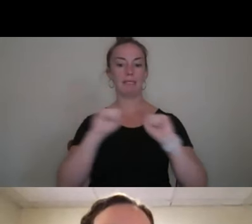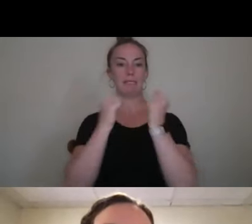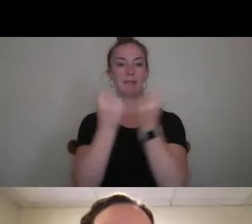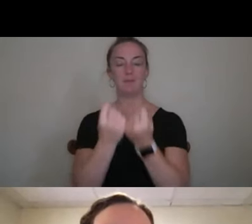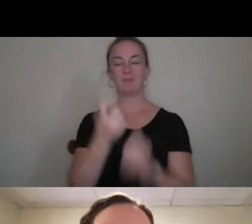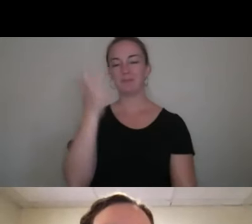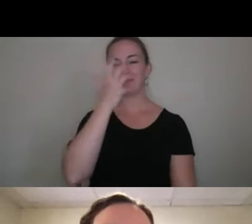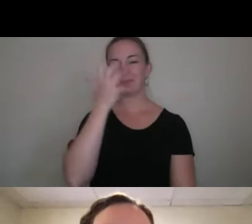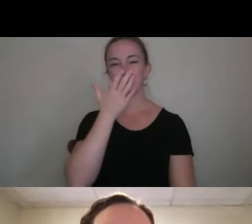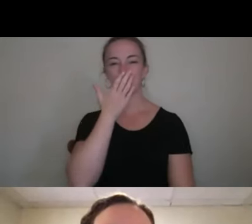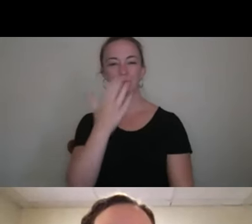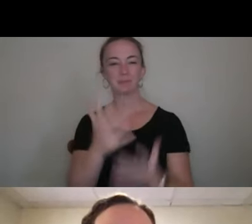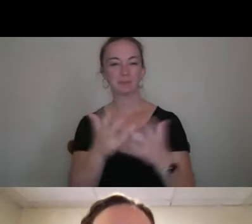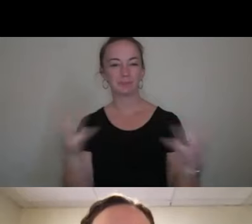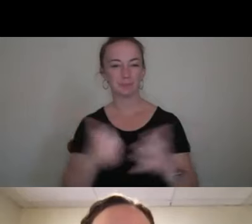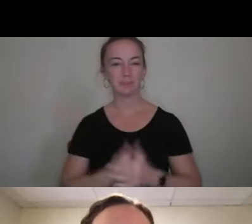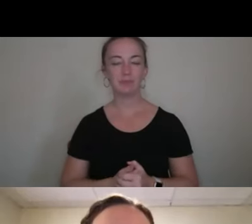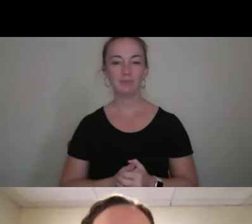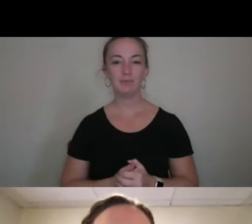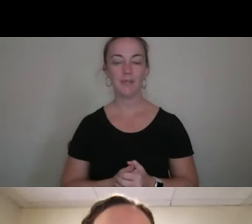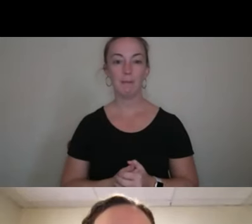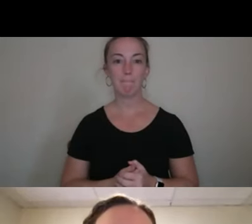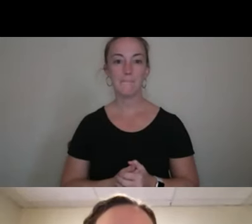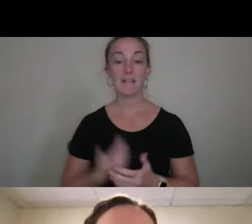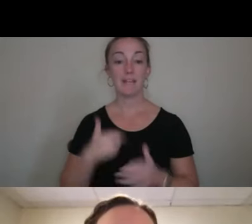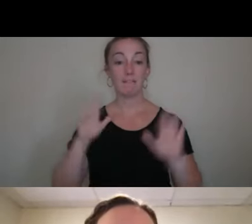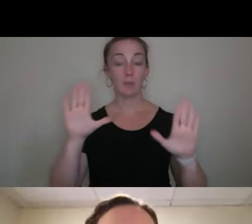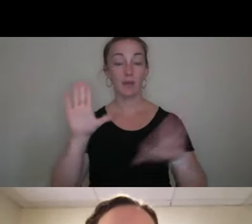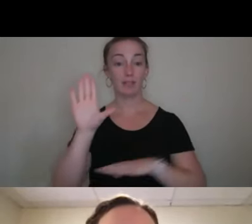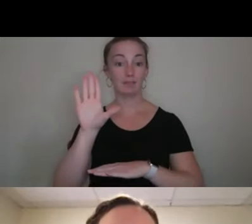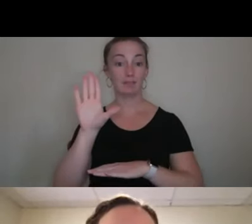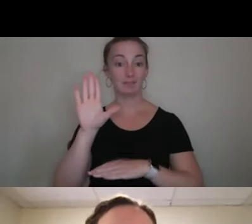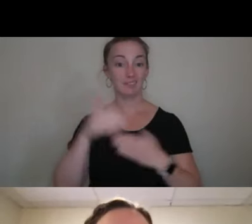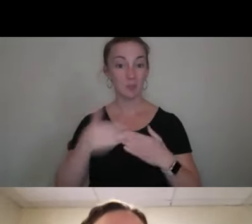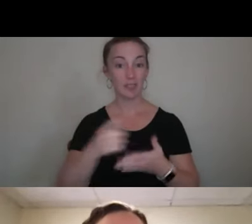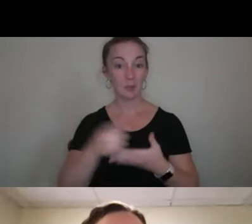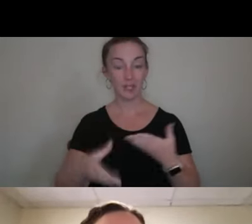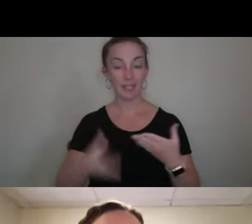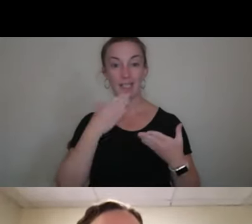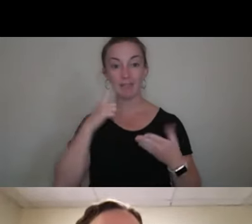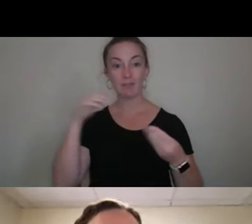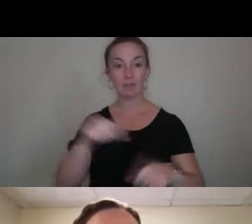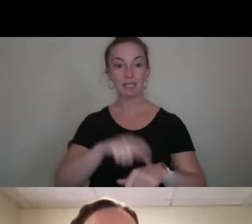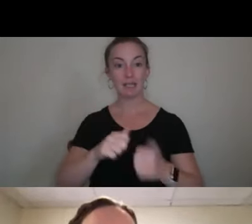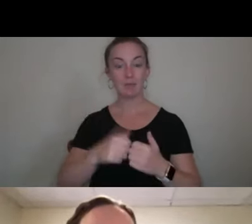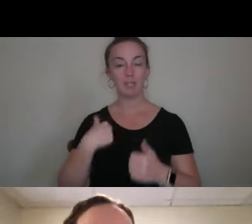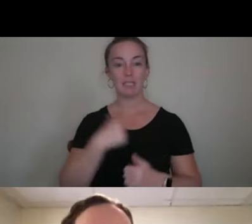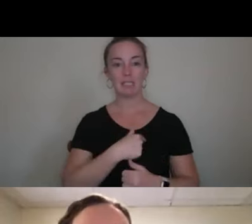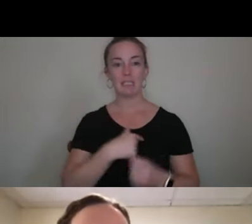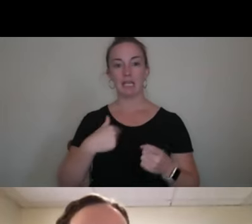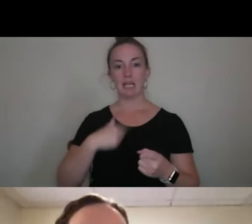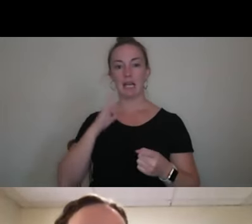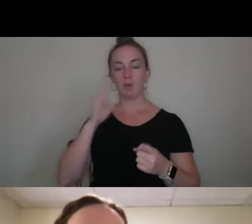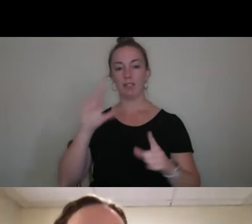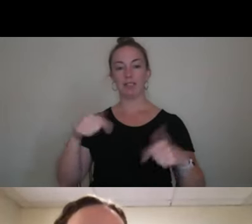Awesome. Thank you guys so much. Have a great rest of your weekends. Thanks for spending some time with us. I am going to